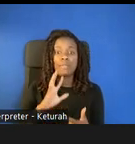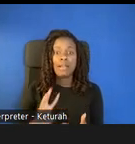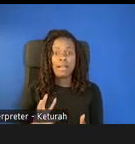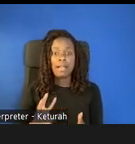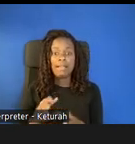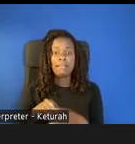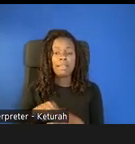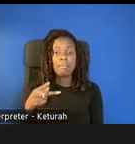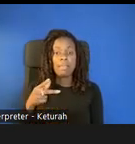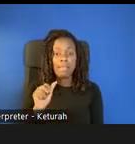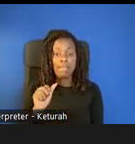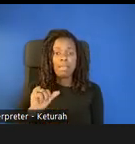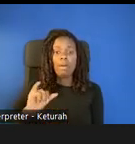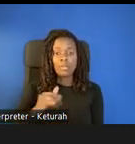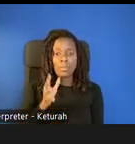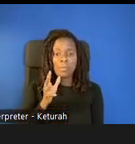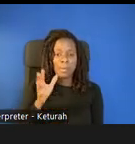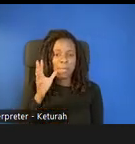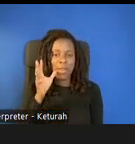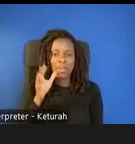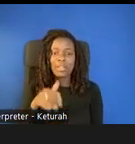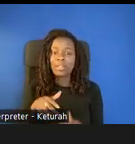and have used STEMI resources.